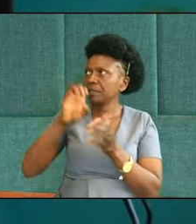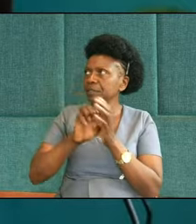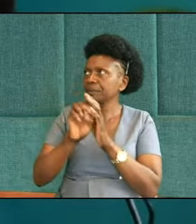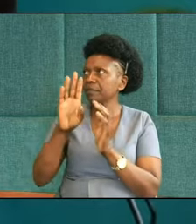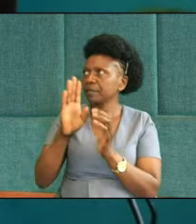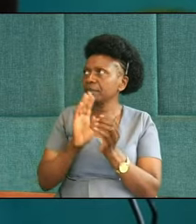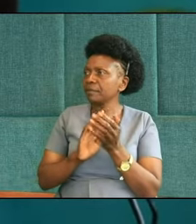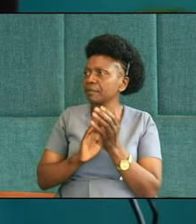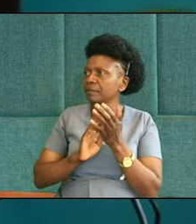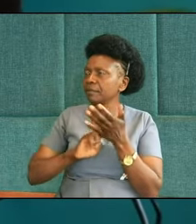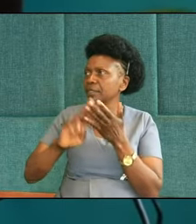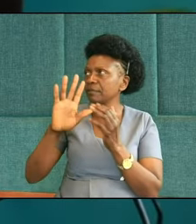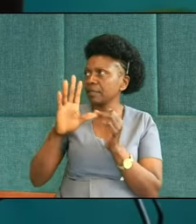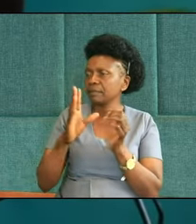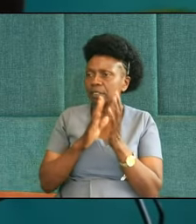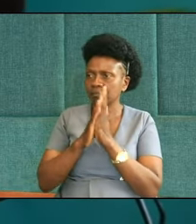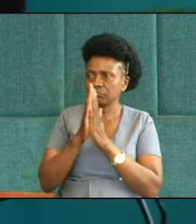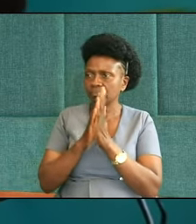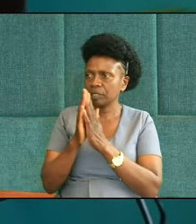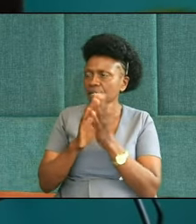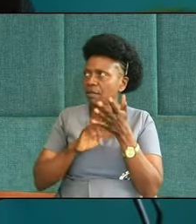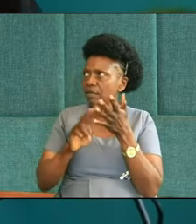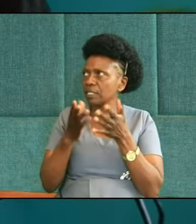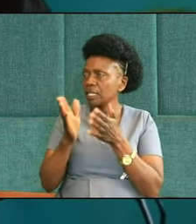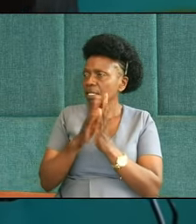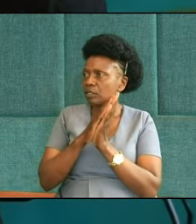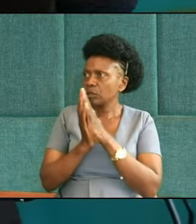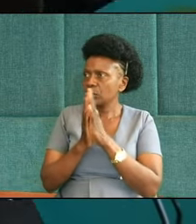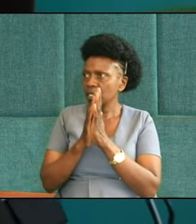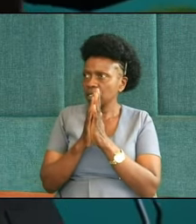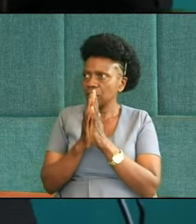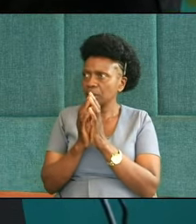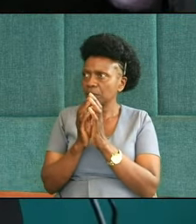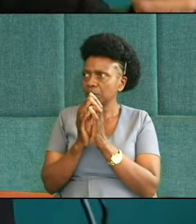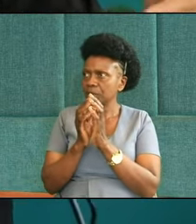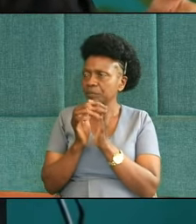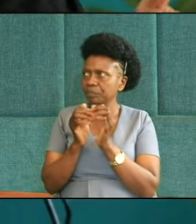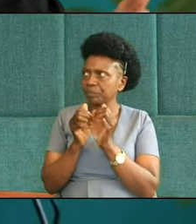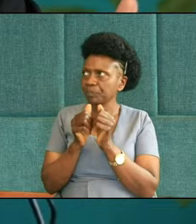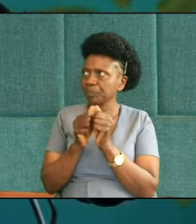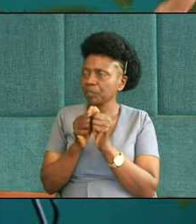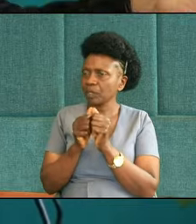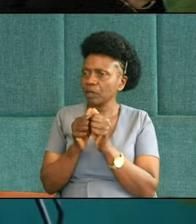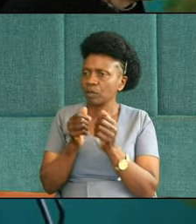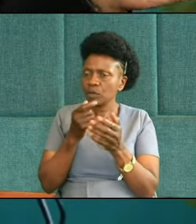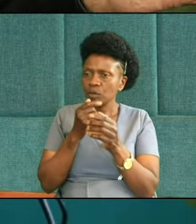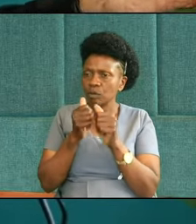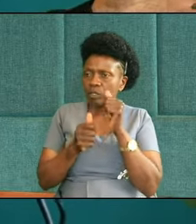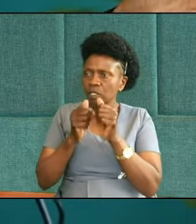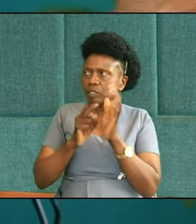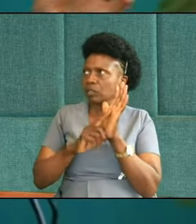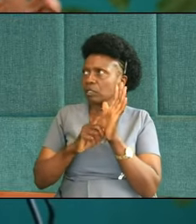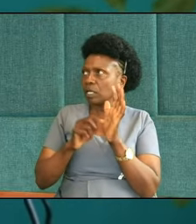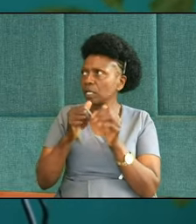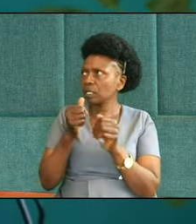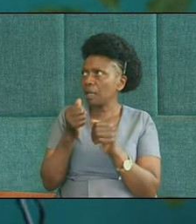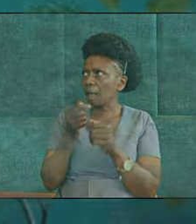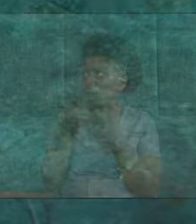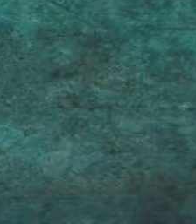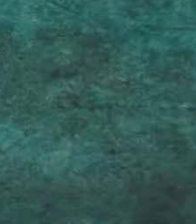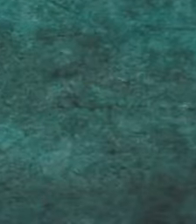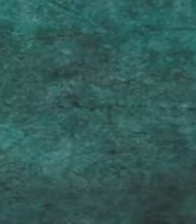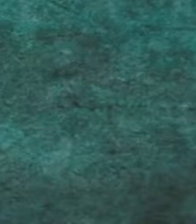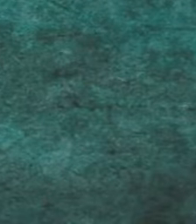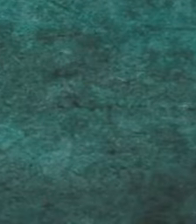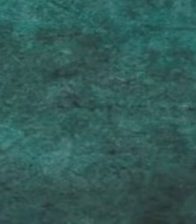5 verse 5, because what's interesting, here is a story in which we find another person weeping, but one of the elders said to me, do not